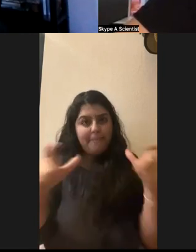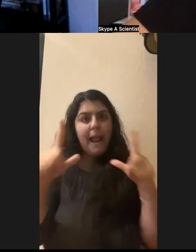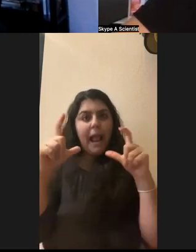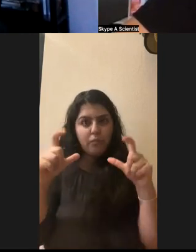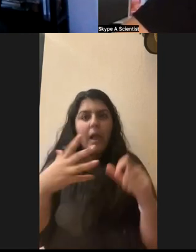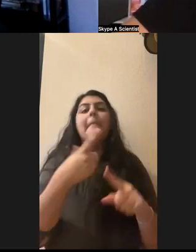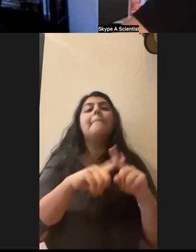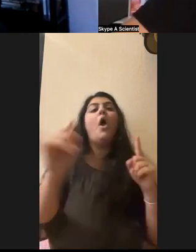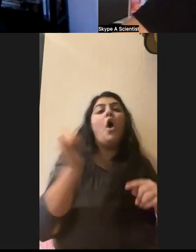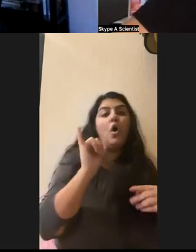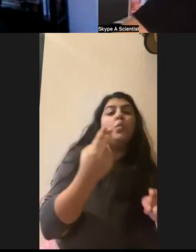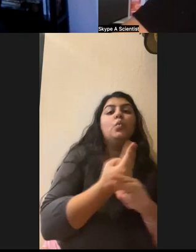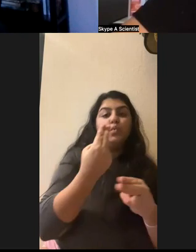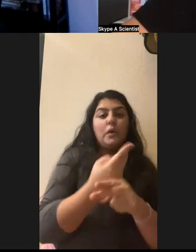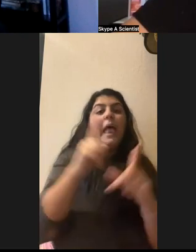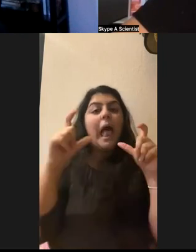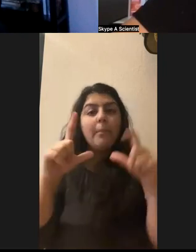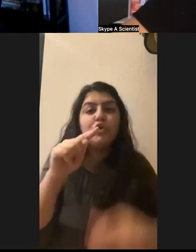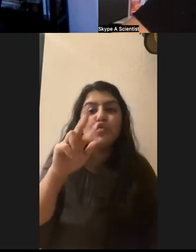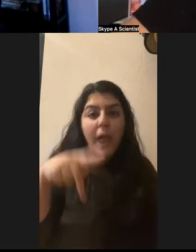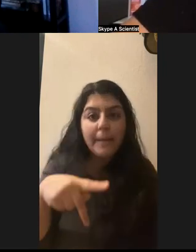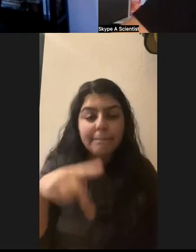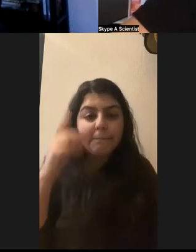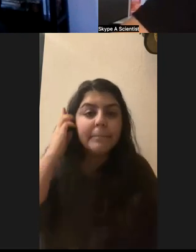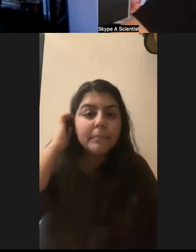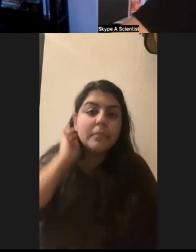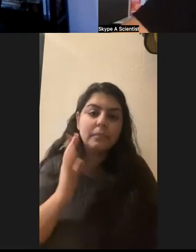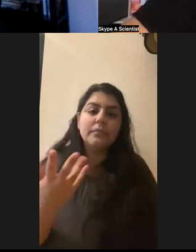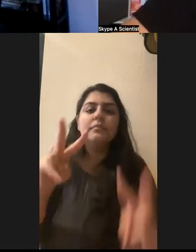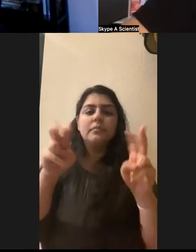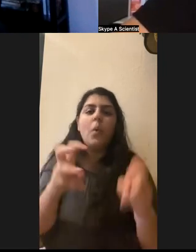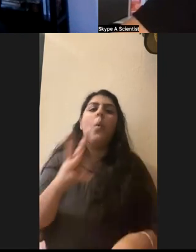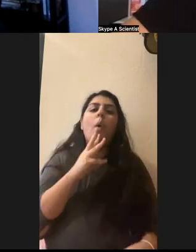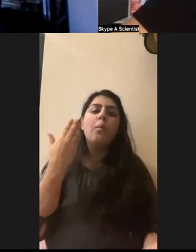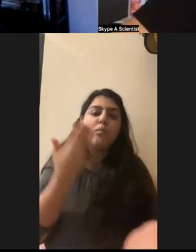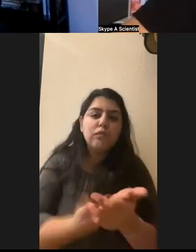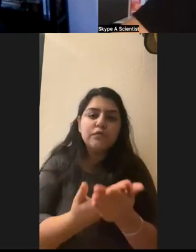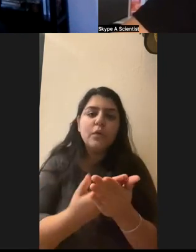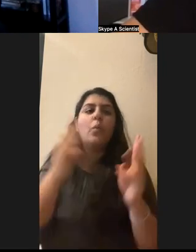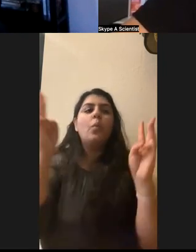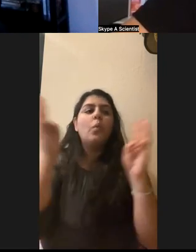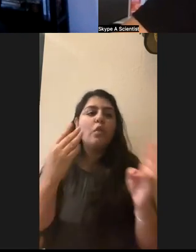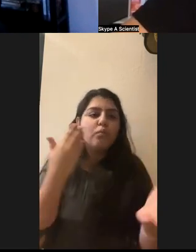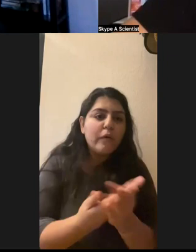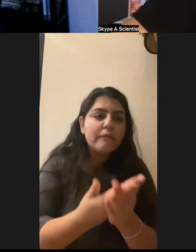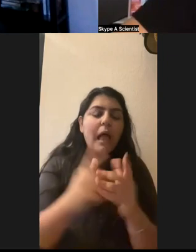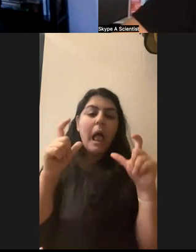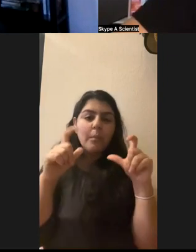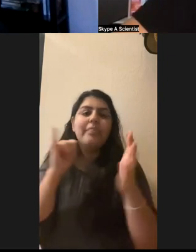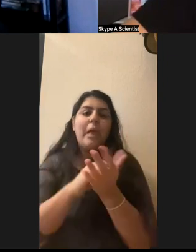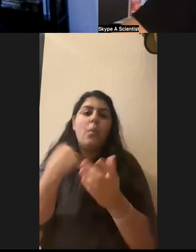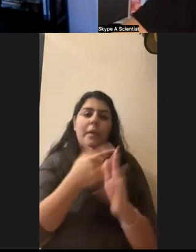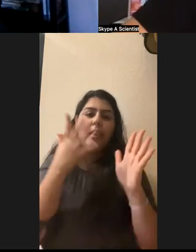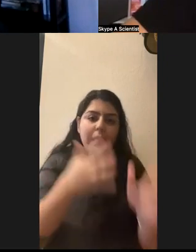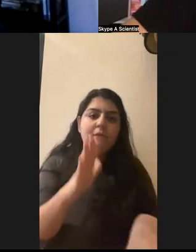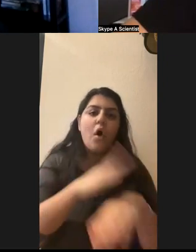um, camera traps, which are a waterproof, weatherproof camera that we leave at the site, either on a